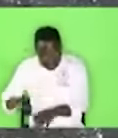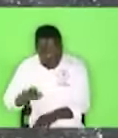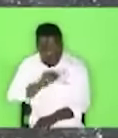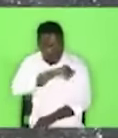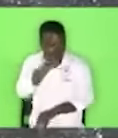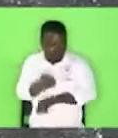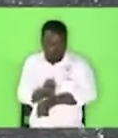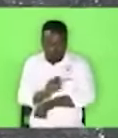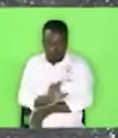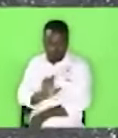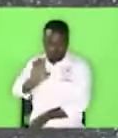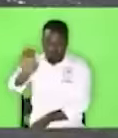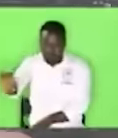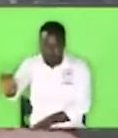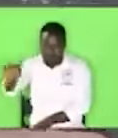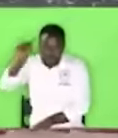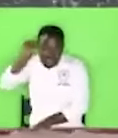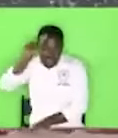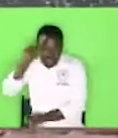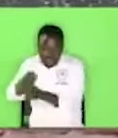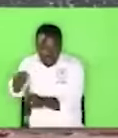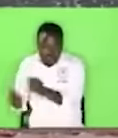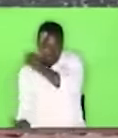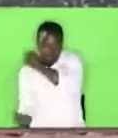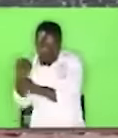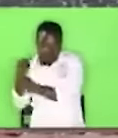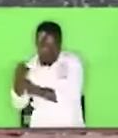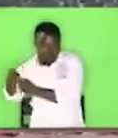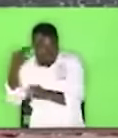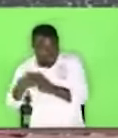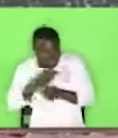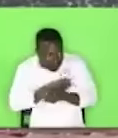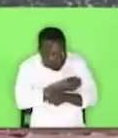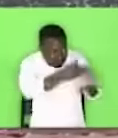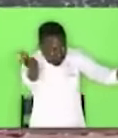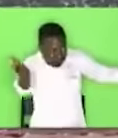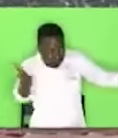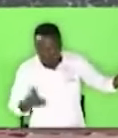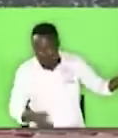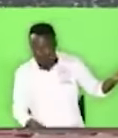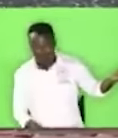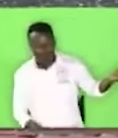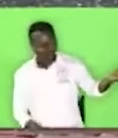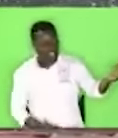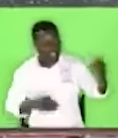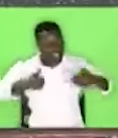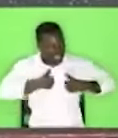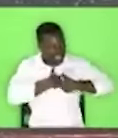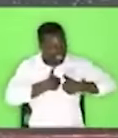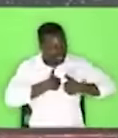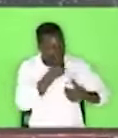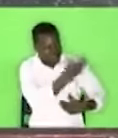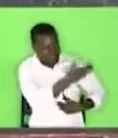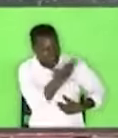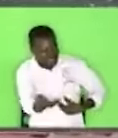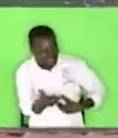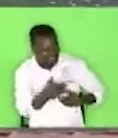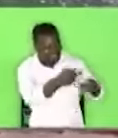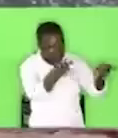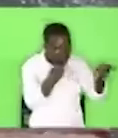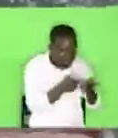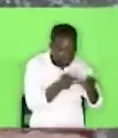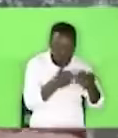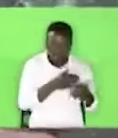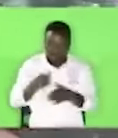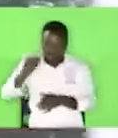authority to name things and persons and places and classes and bodies and anything